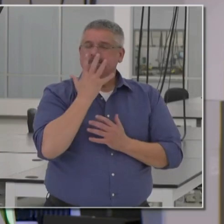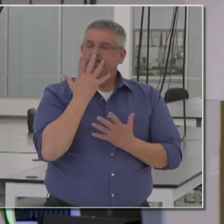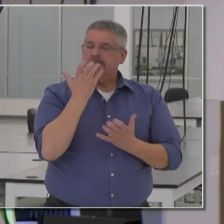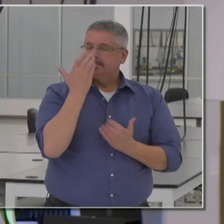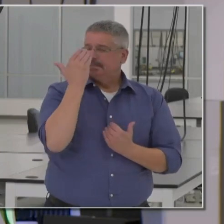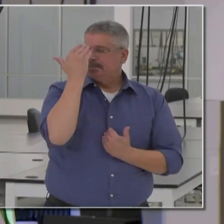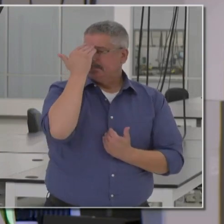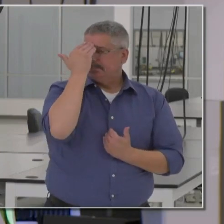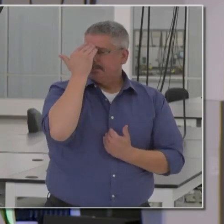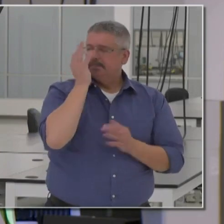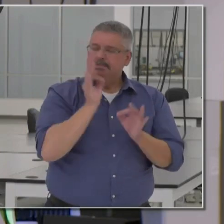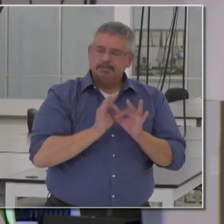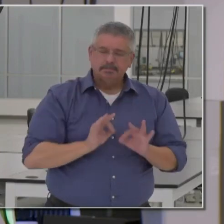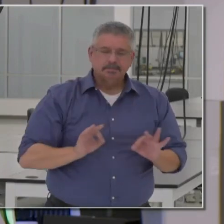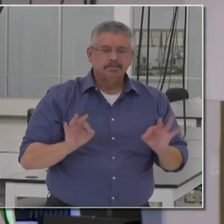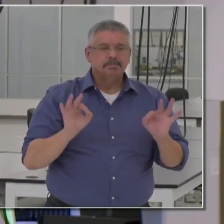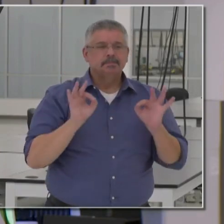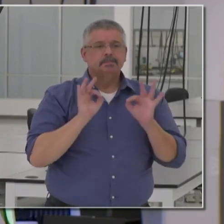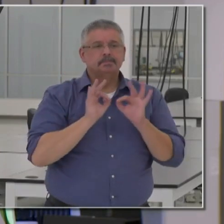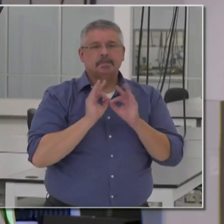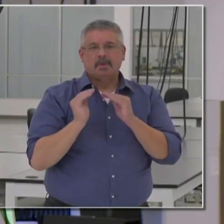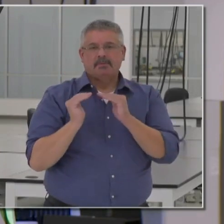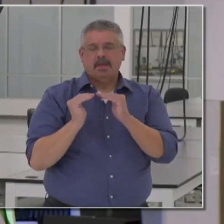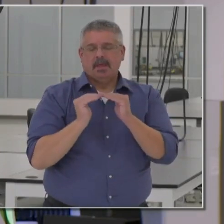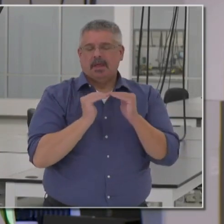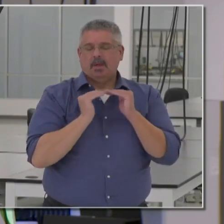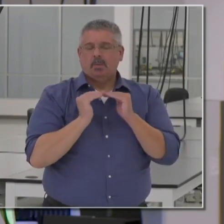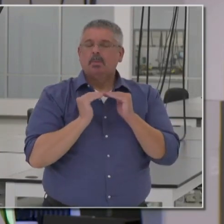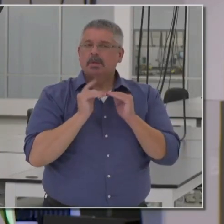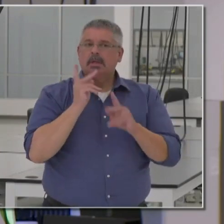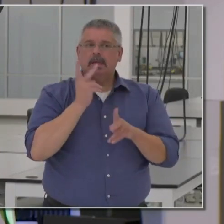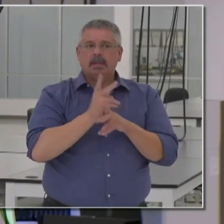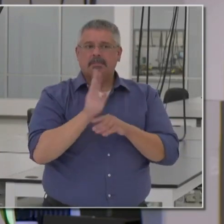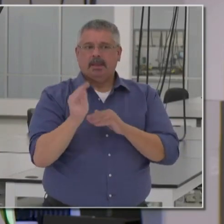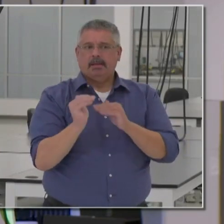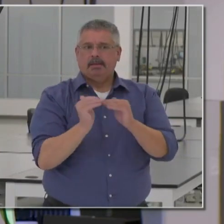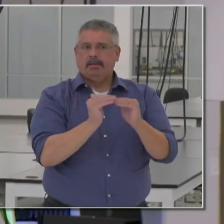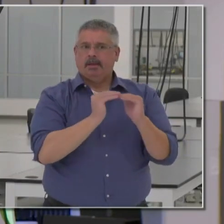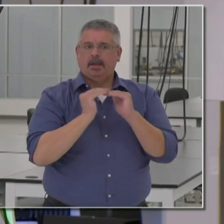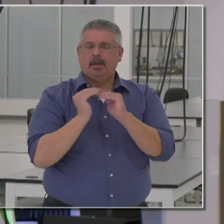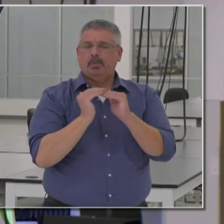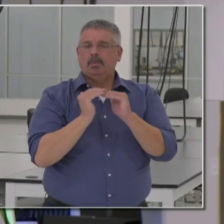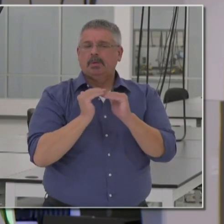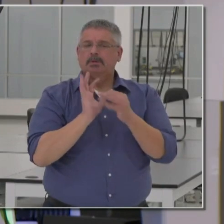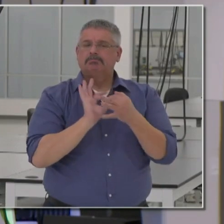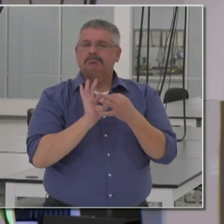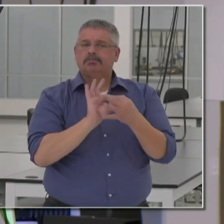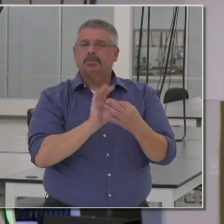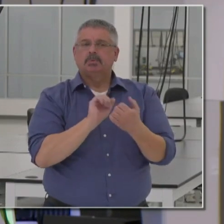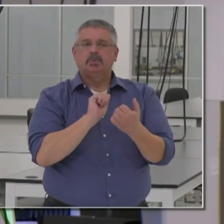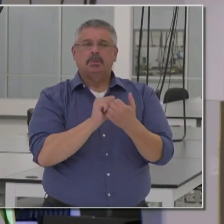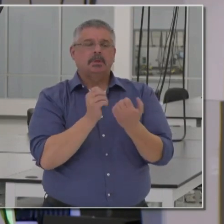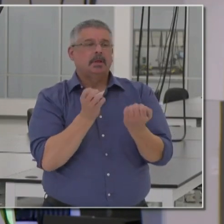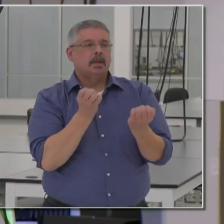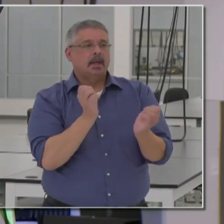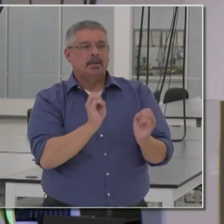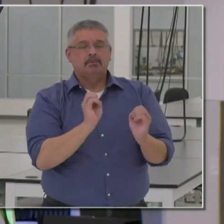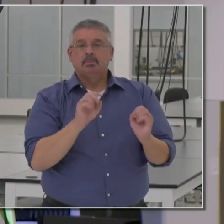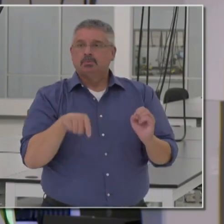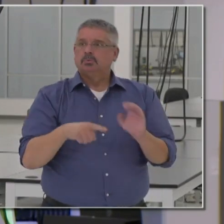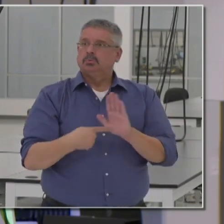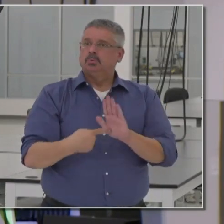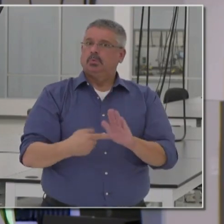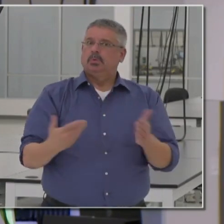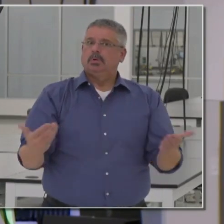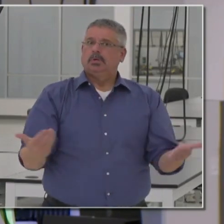more the imperative and importance of equity and maintaining that equity lens as relates to the efforts that we're advancing here